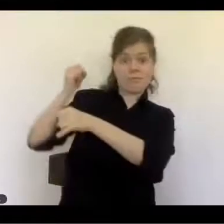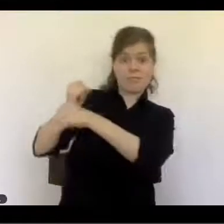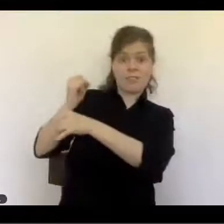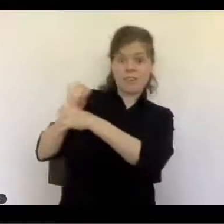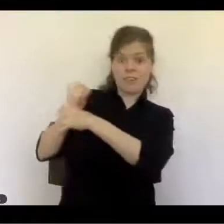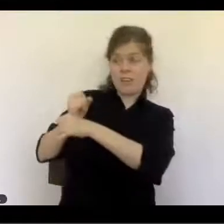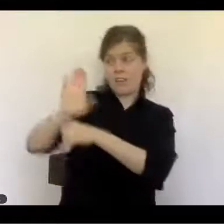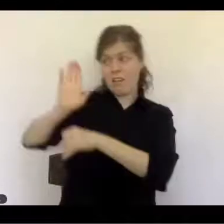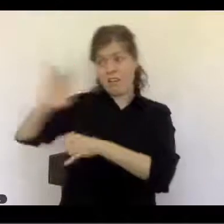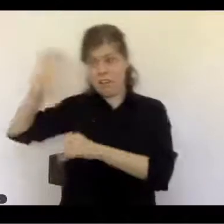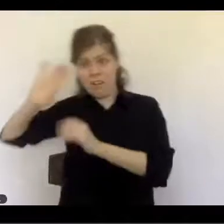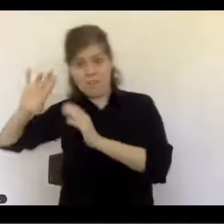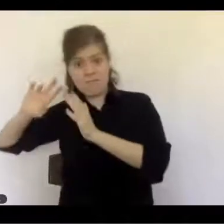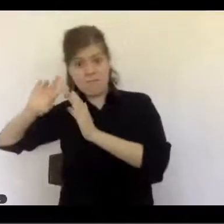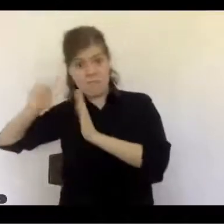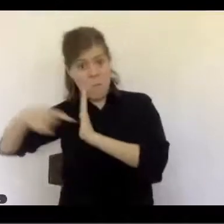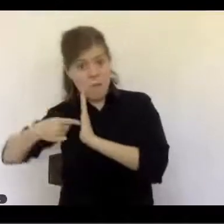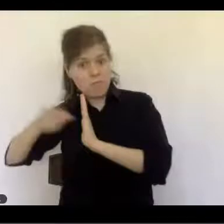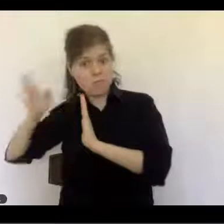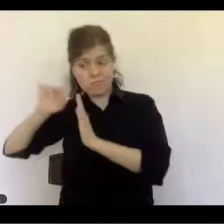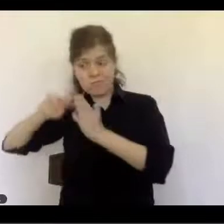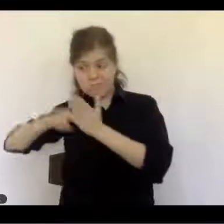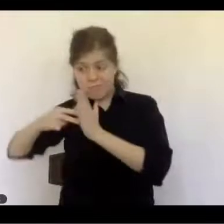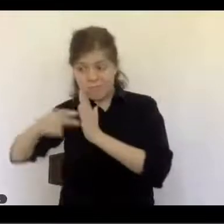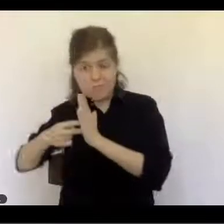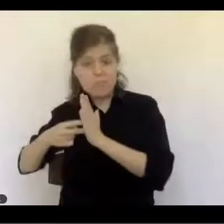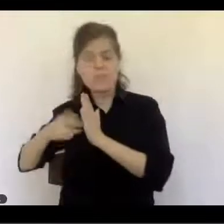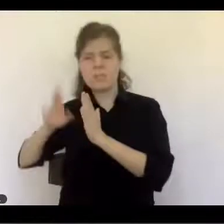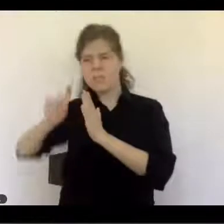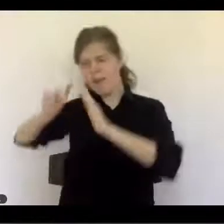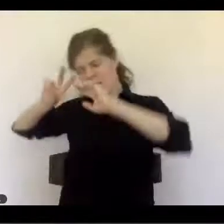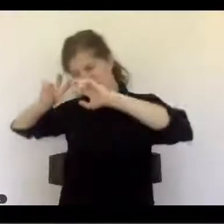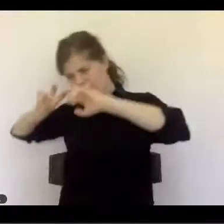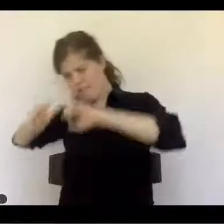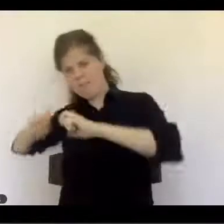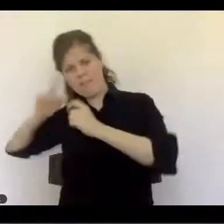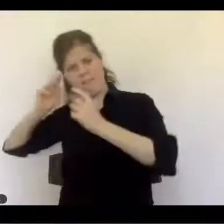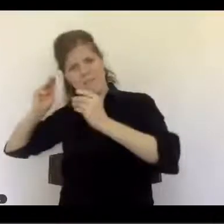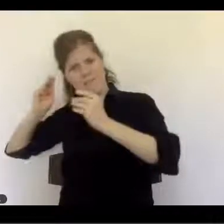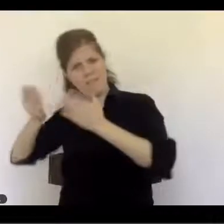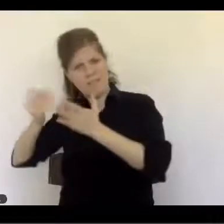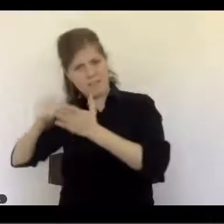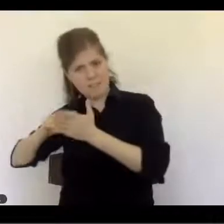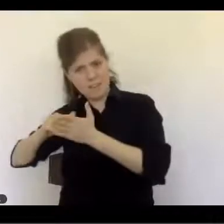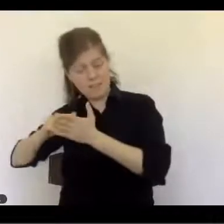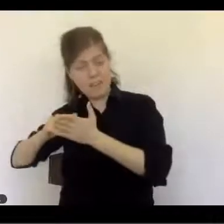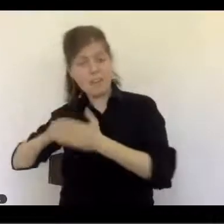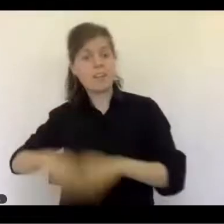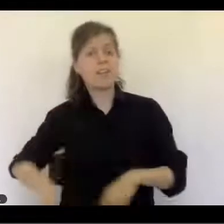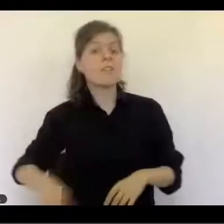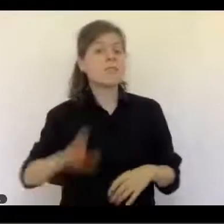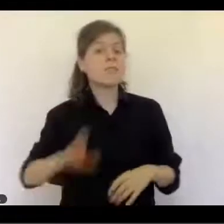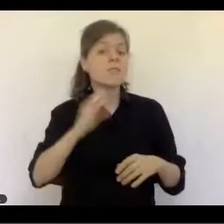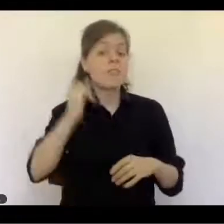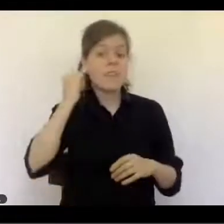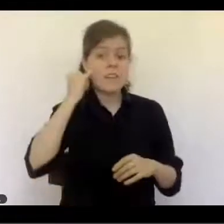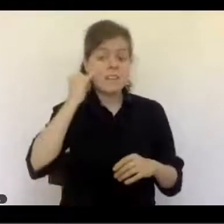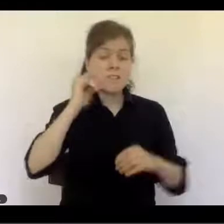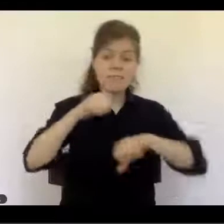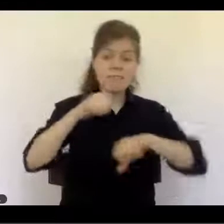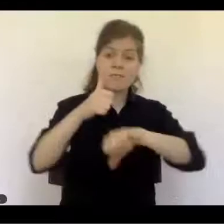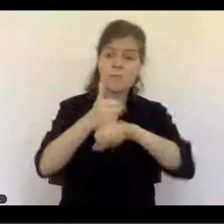I see the new normal, if there's such a thing as a better normal.